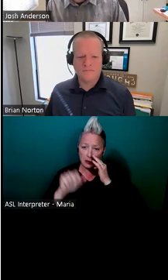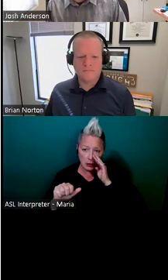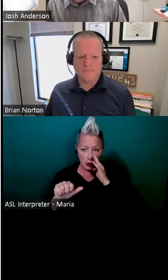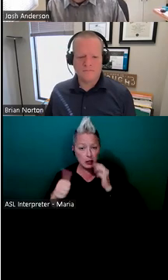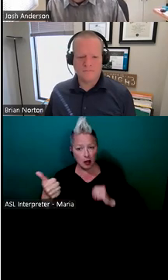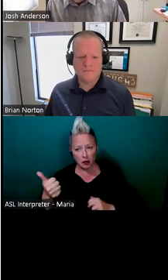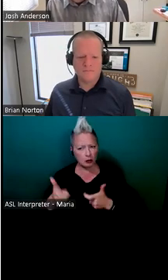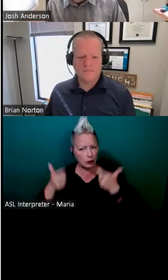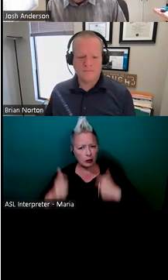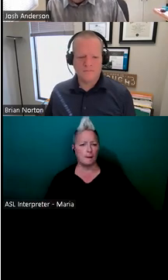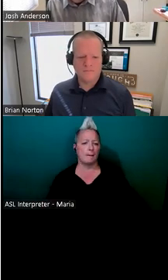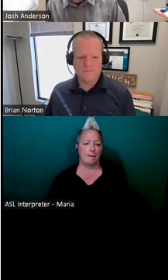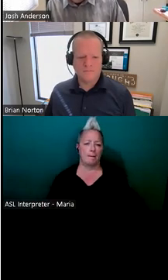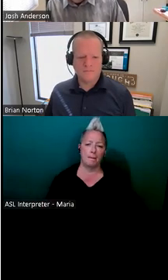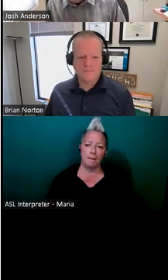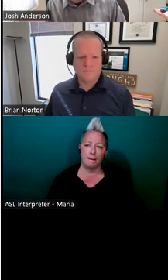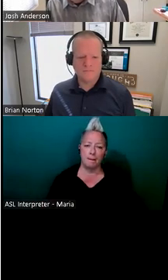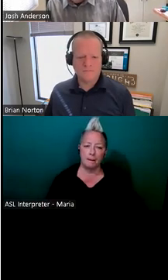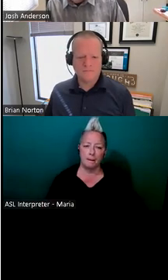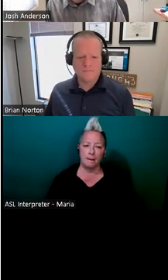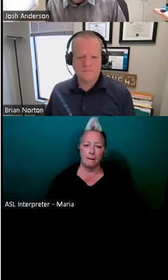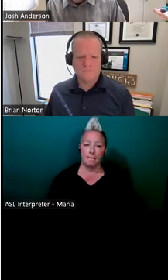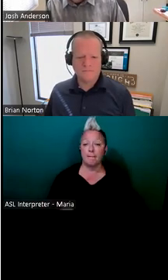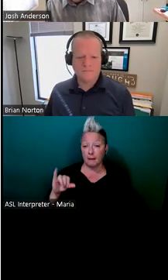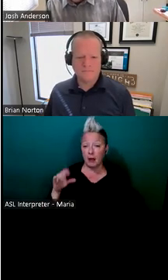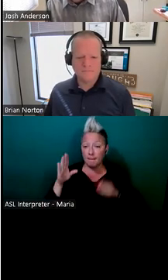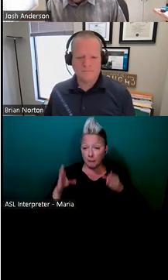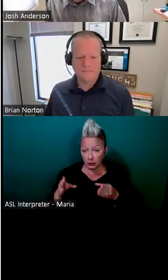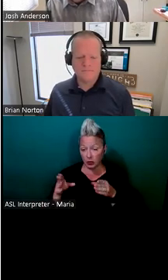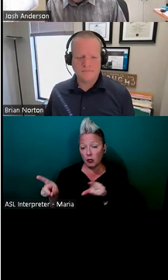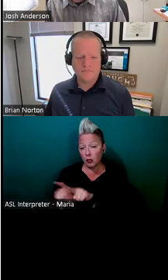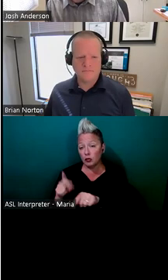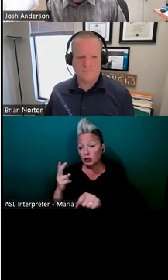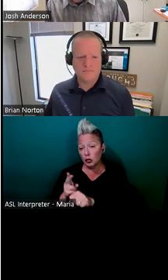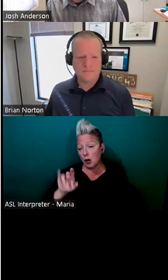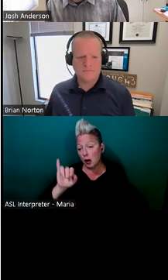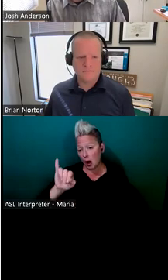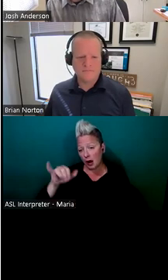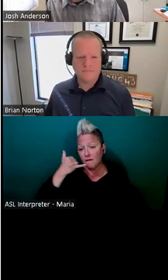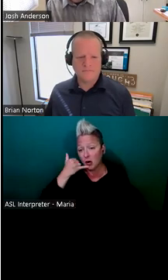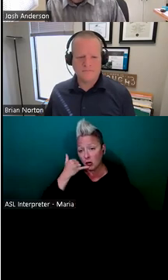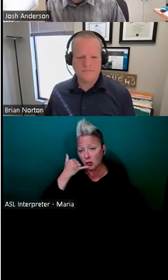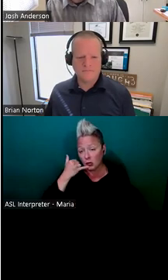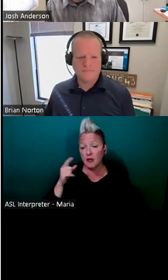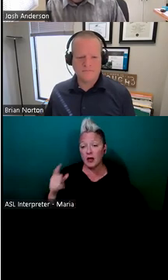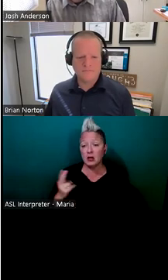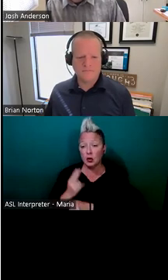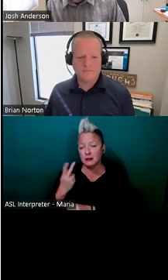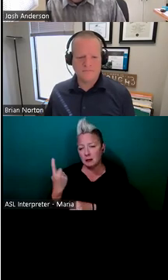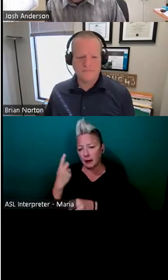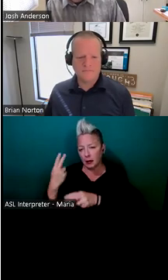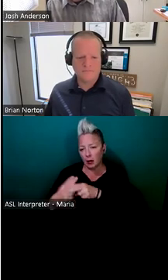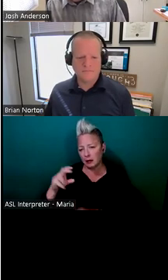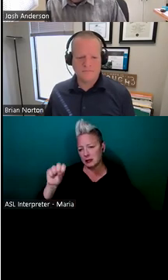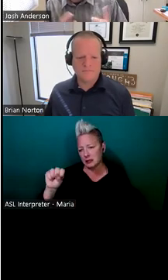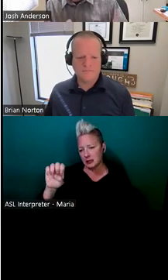not on here that it doesn't say is the individual was an iPhone user. Uh, so they also use the seeing AI app in order to